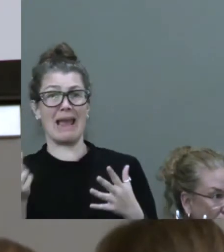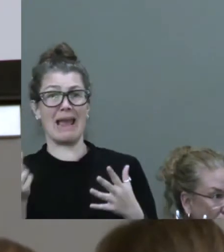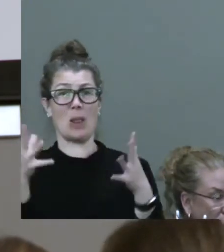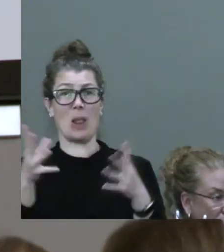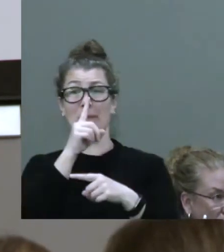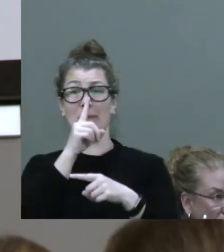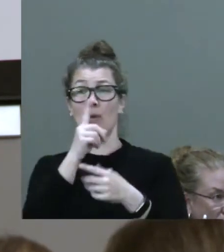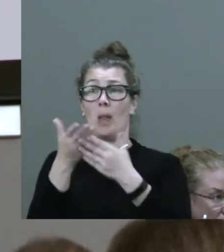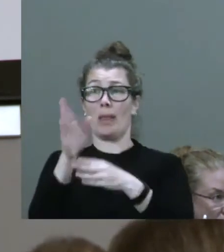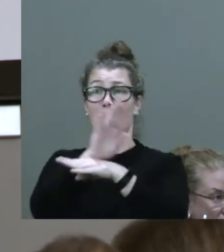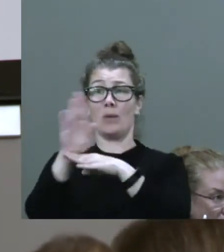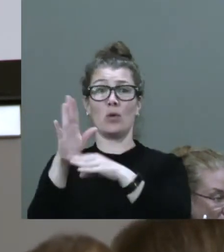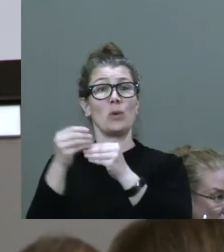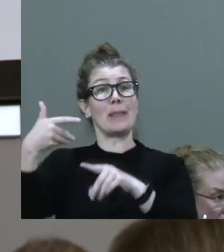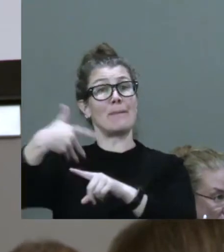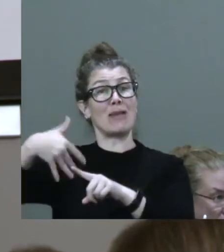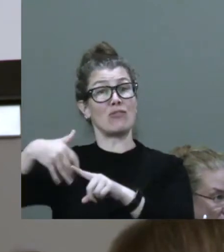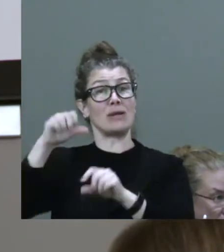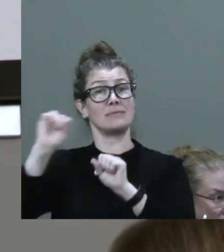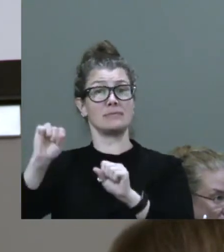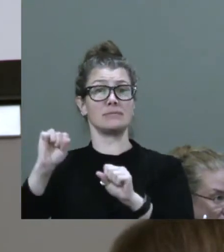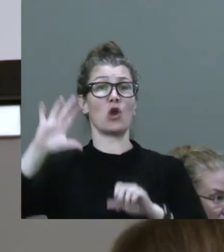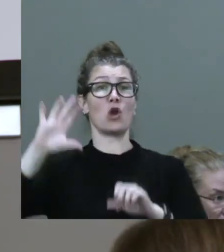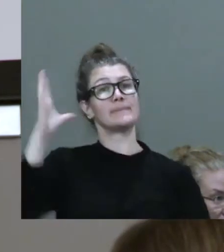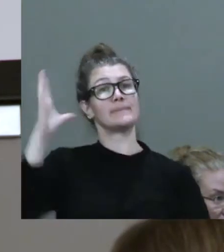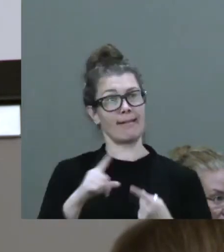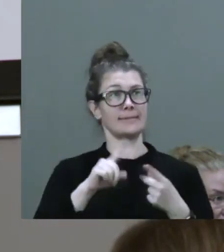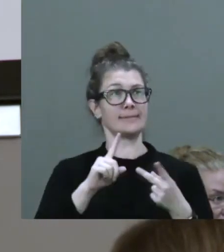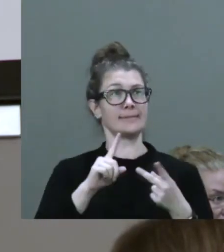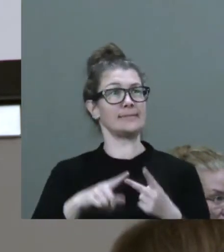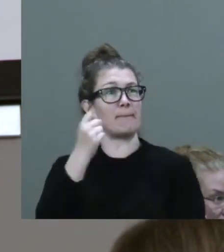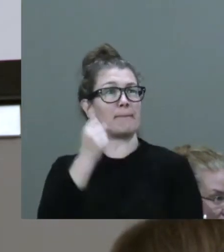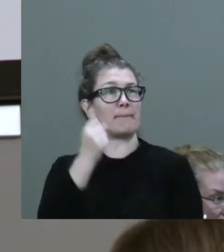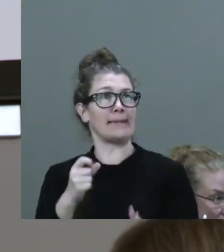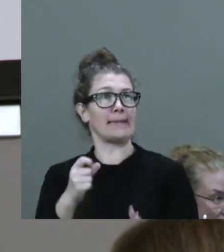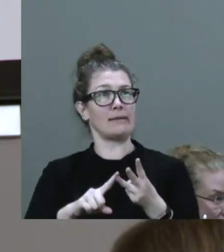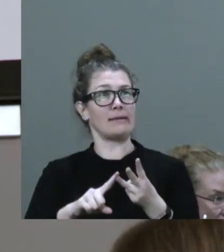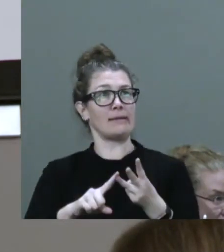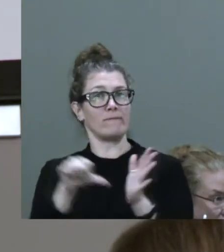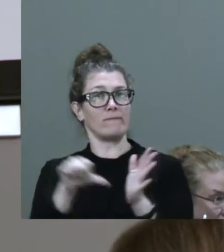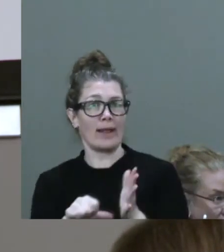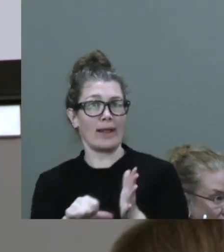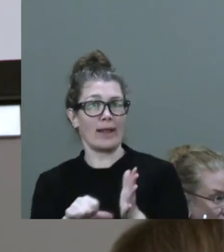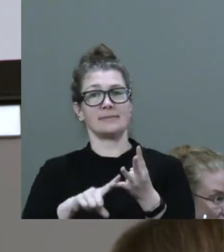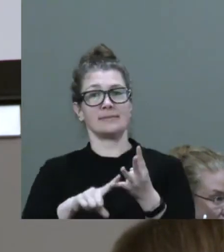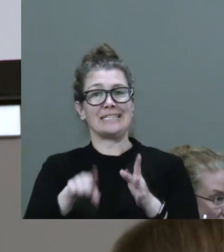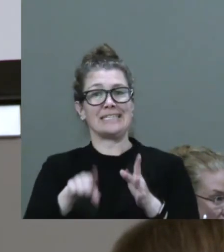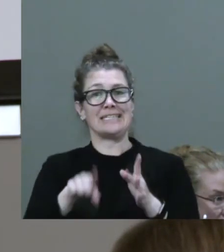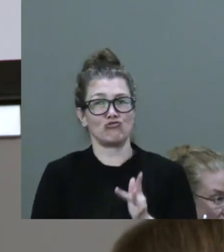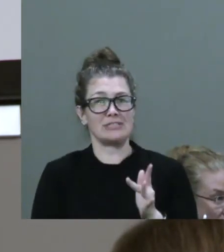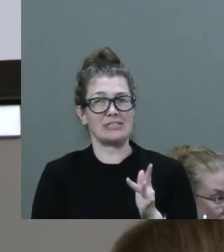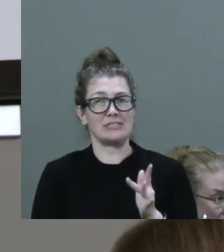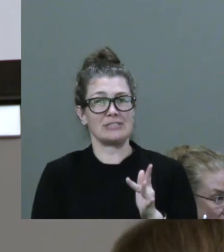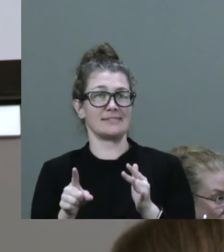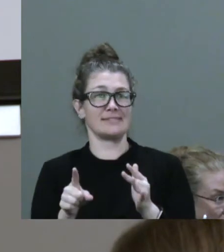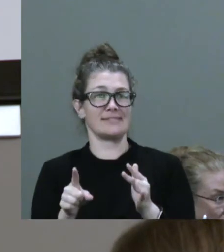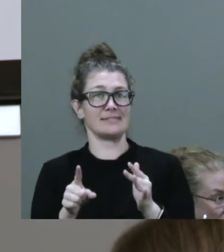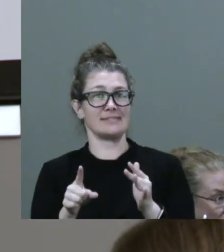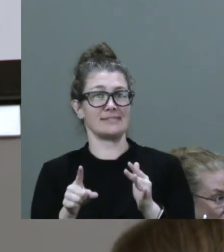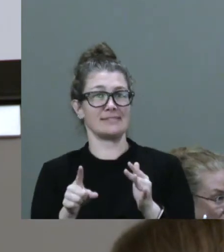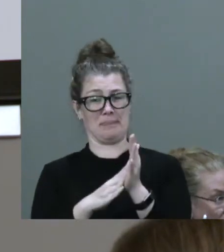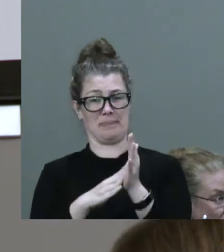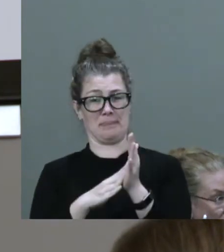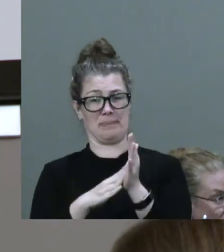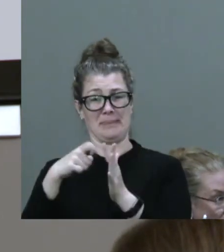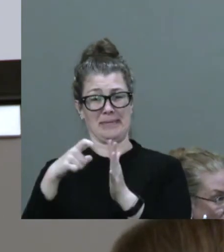boards whose backgrounds are hospitality, banking, finance, insurance, McKinsey,